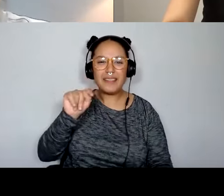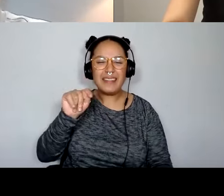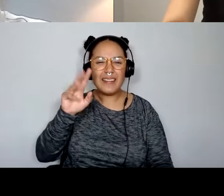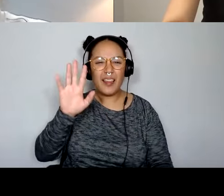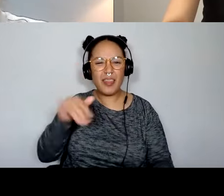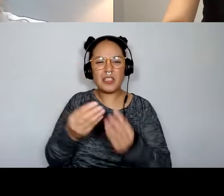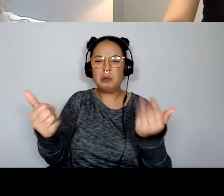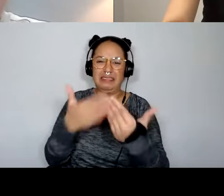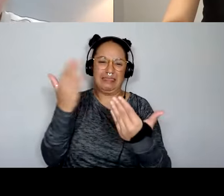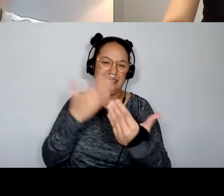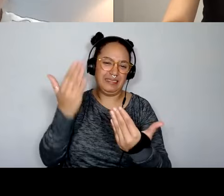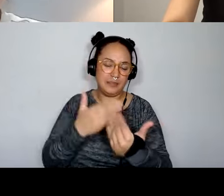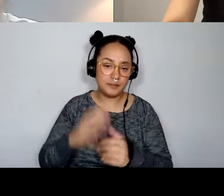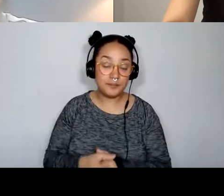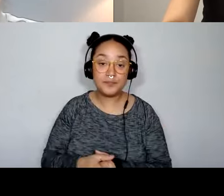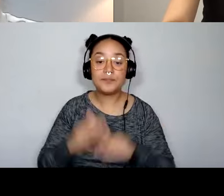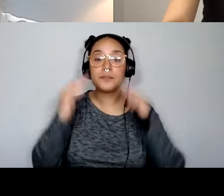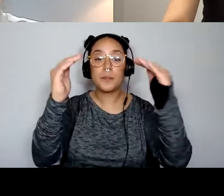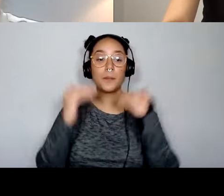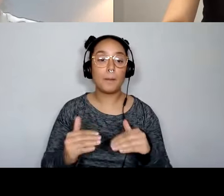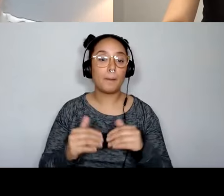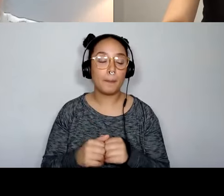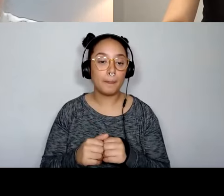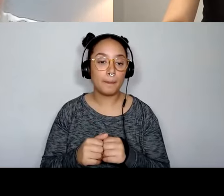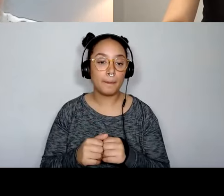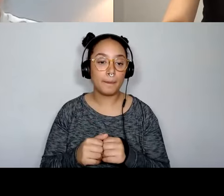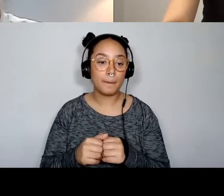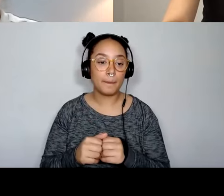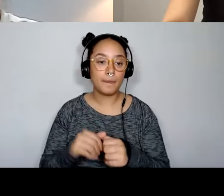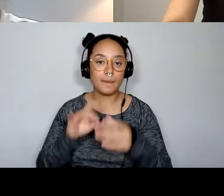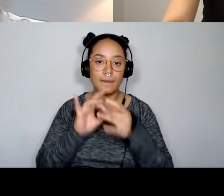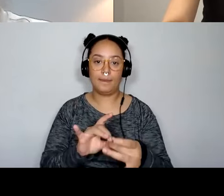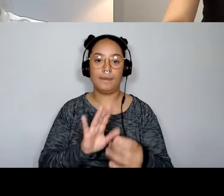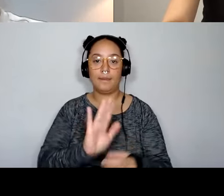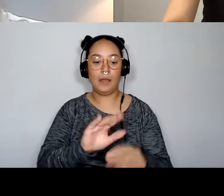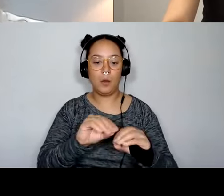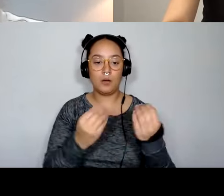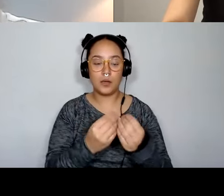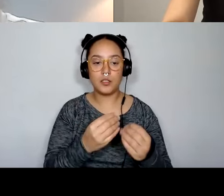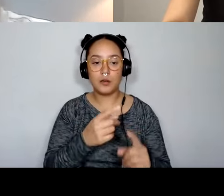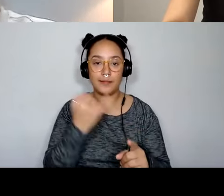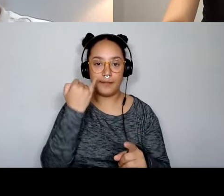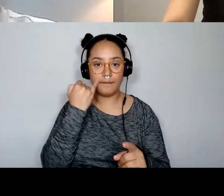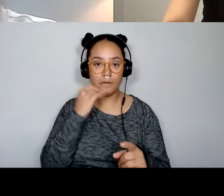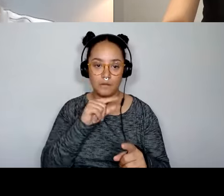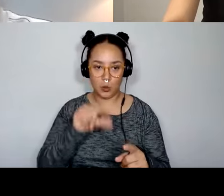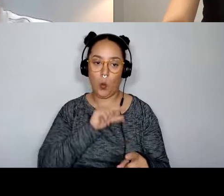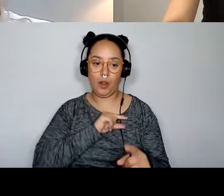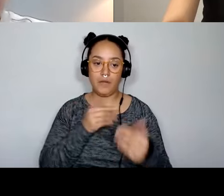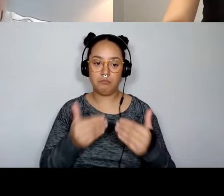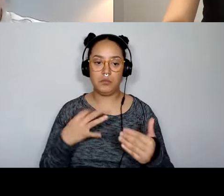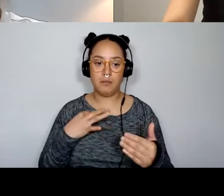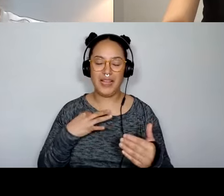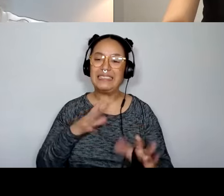Um, the next question I think is just relevant to this one organization about whether they're eligible. I encourage